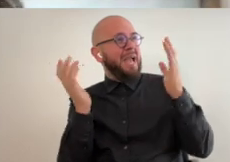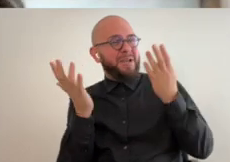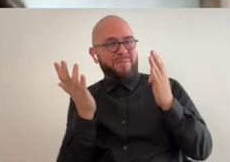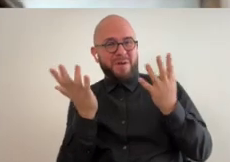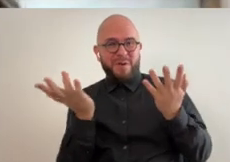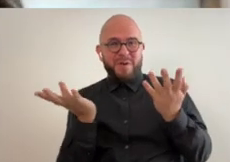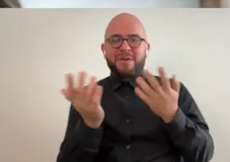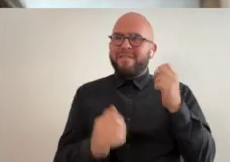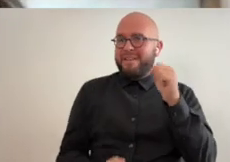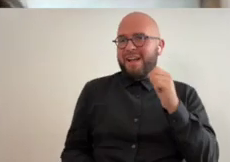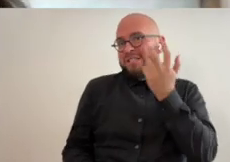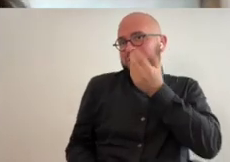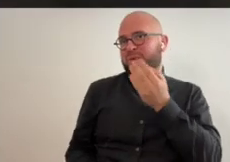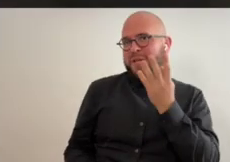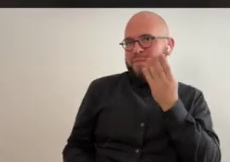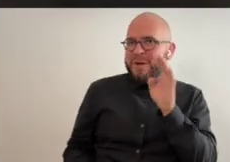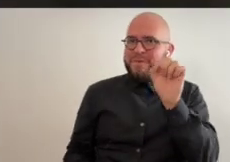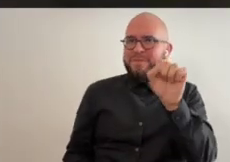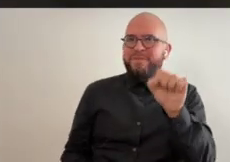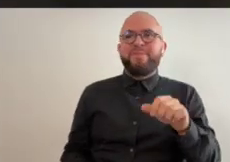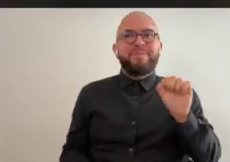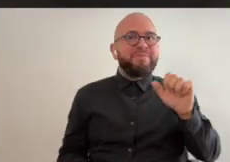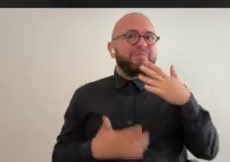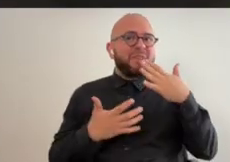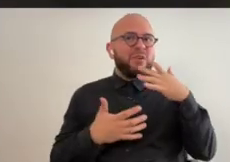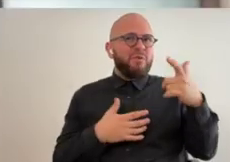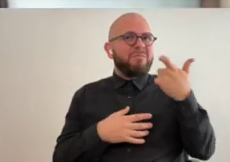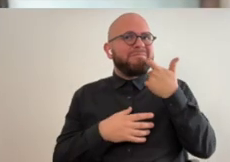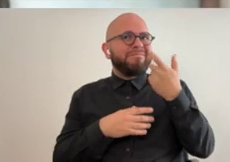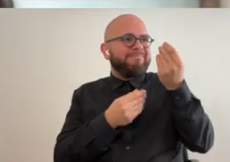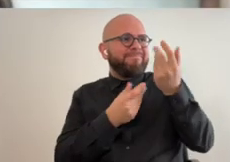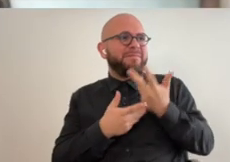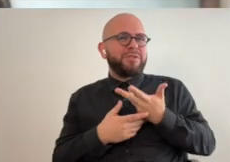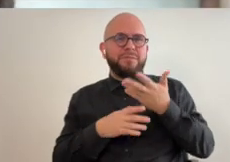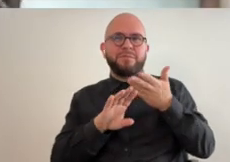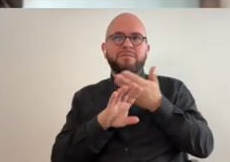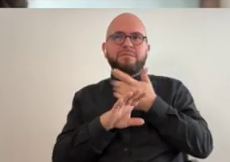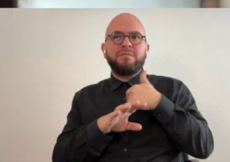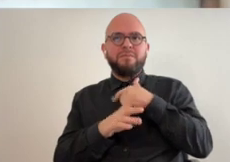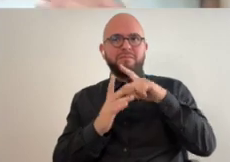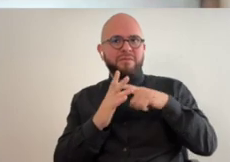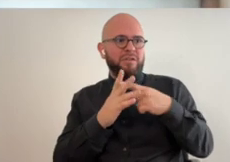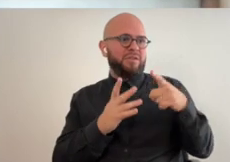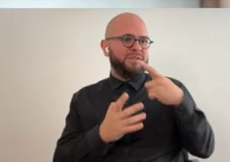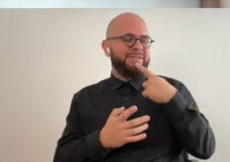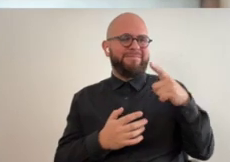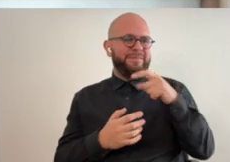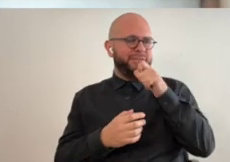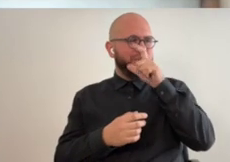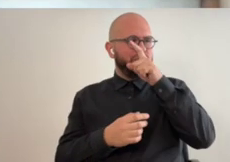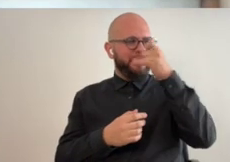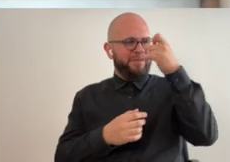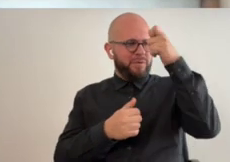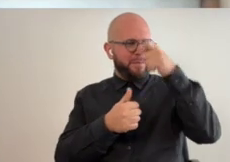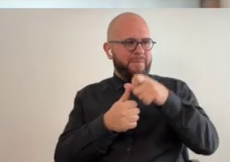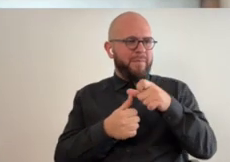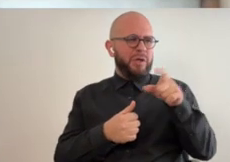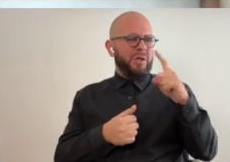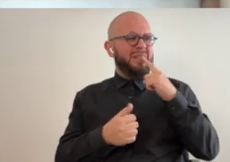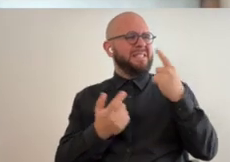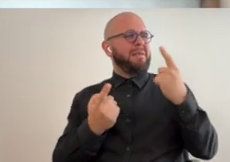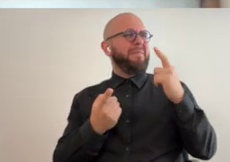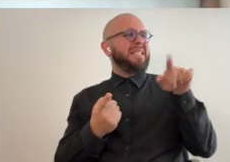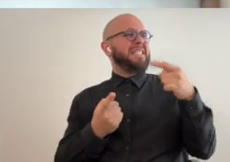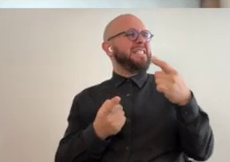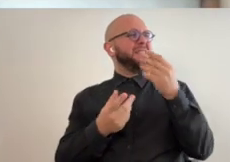sky maybe sky blue yeah it's a pretty blue yeah thank you were telling me right before we went on